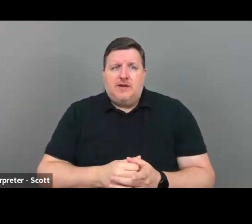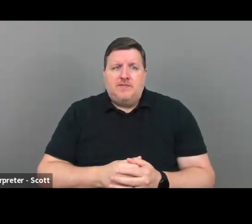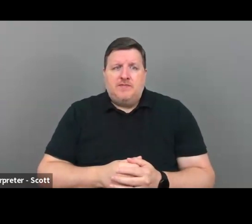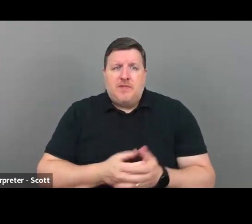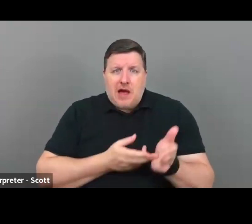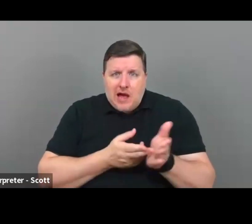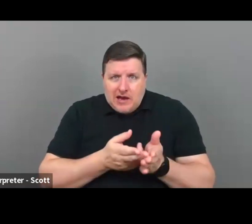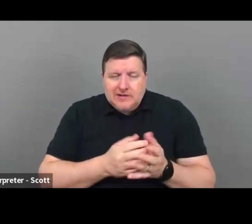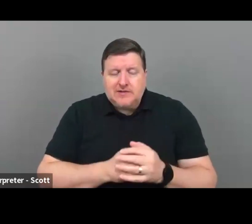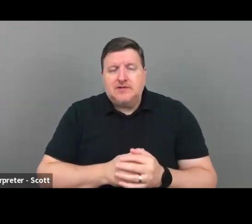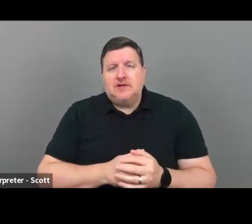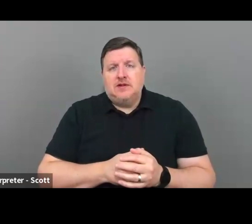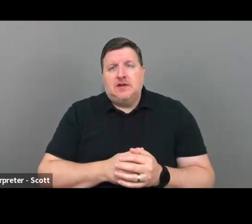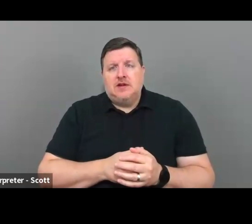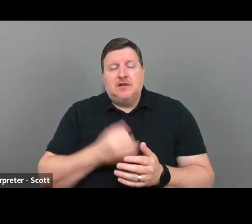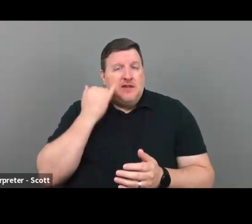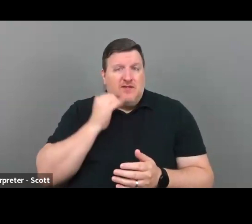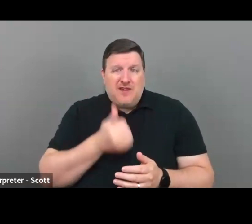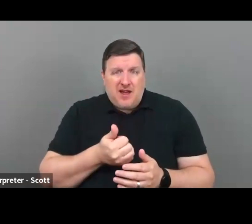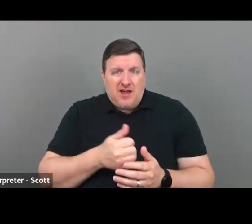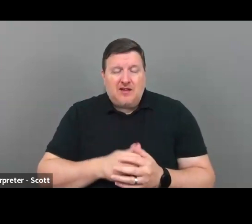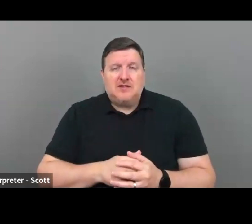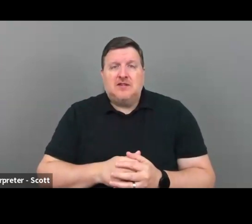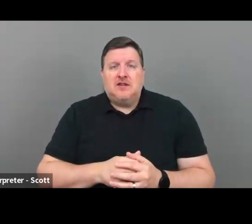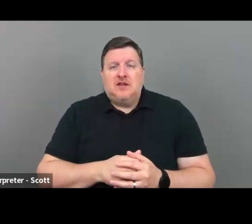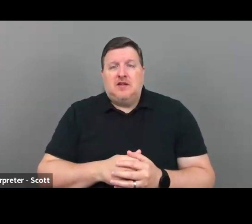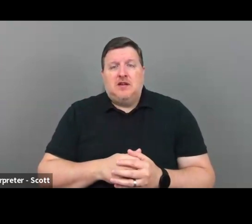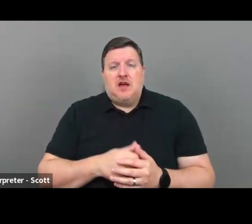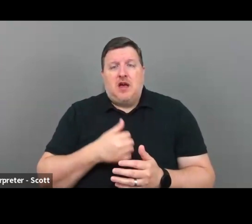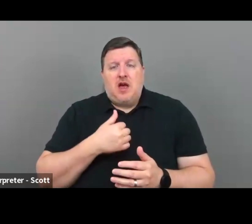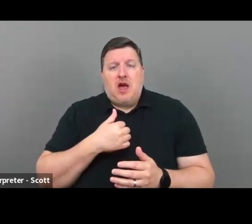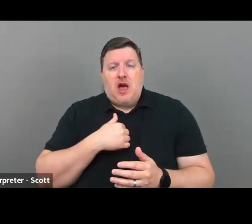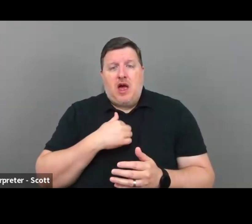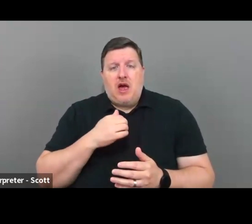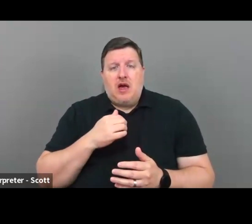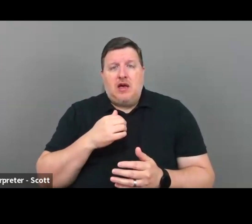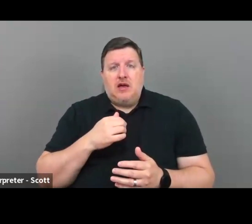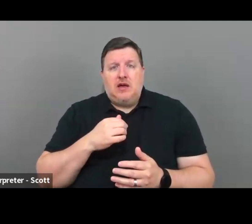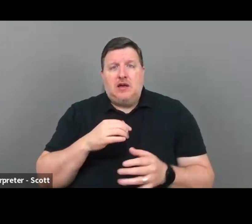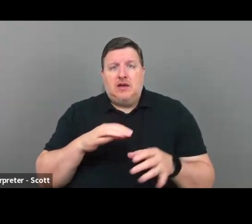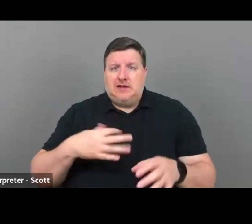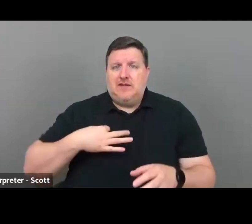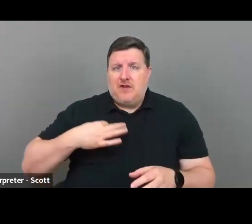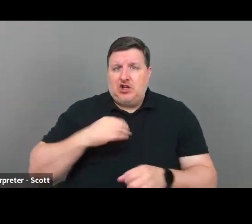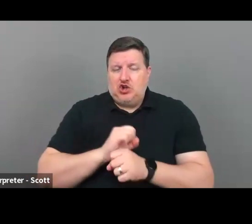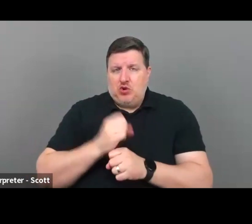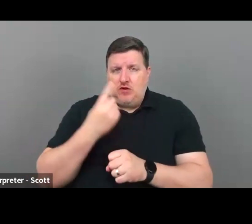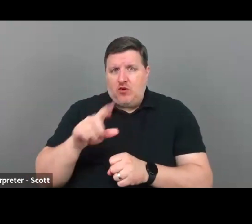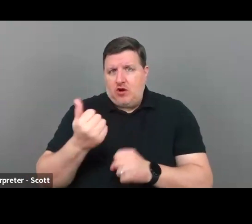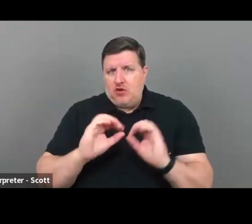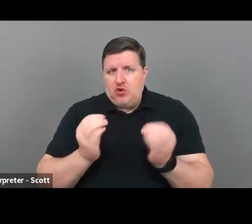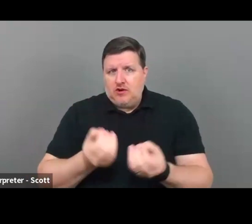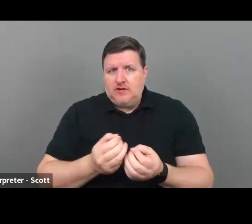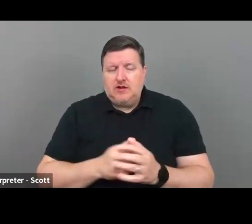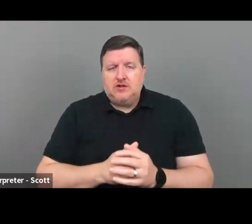honest because otherwise, um, I worked, I did volunteer work for an organization, uh, and